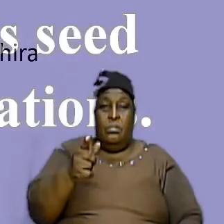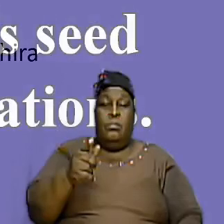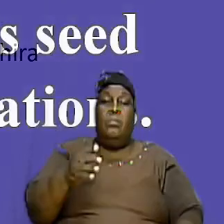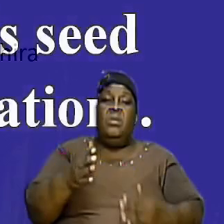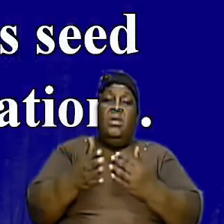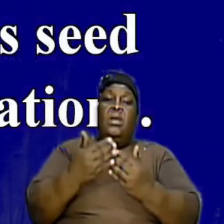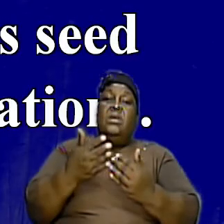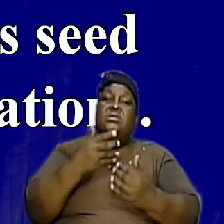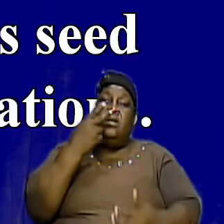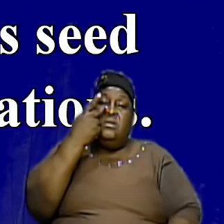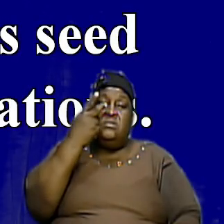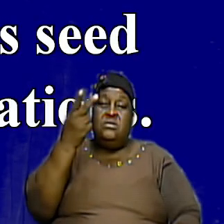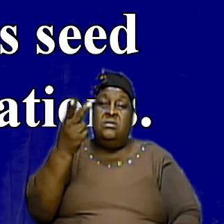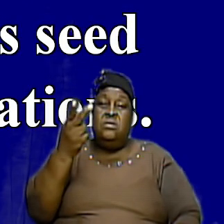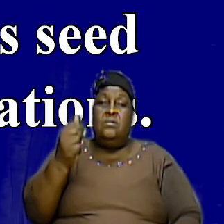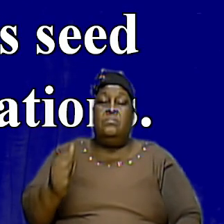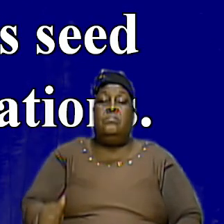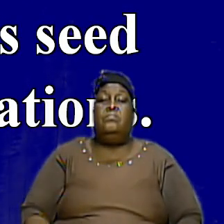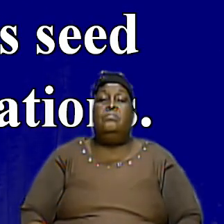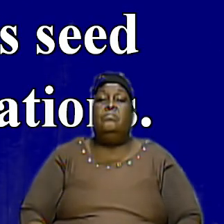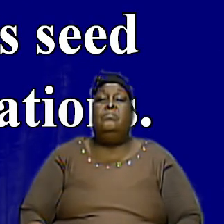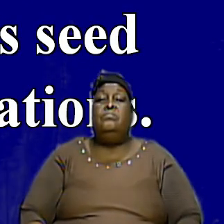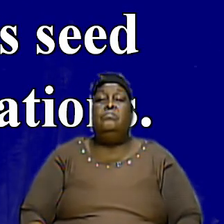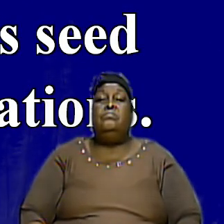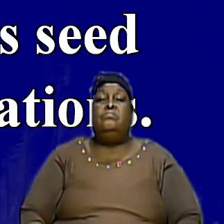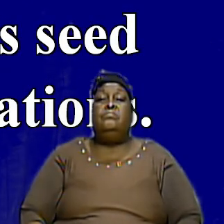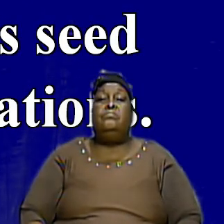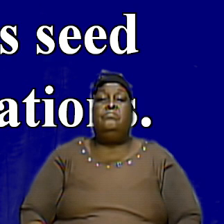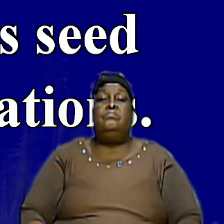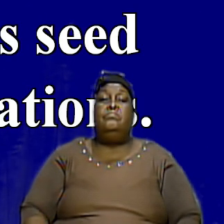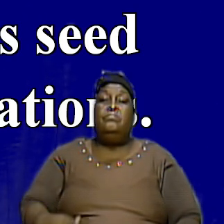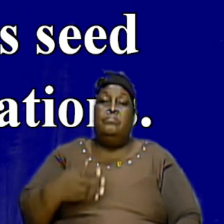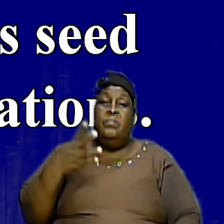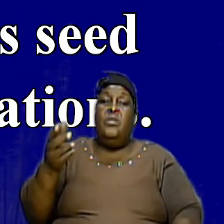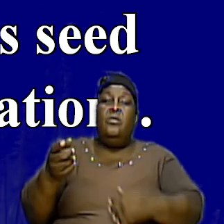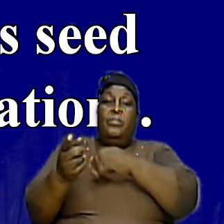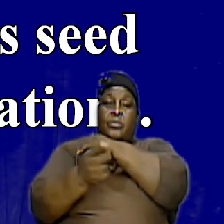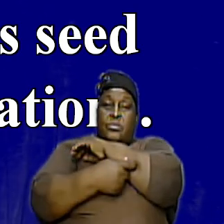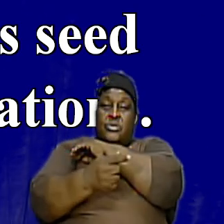see that there is a consequence